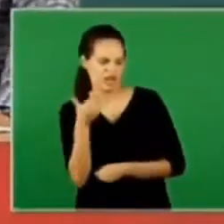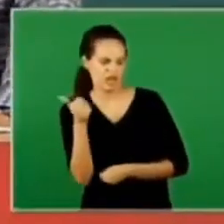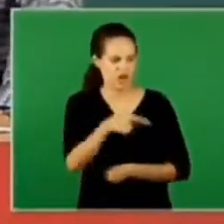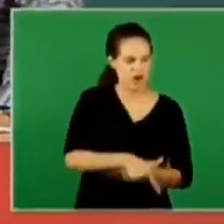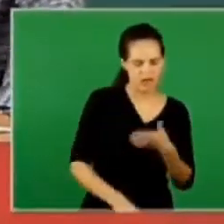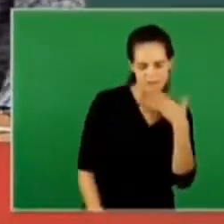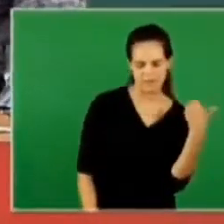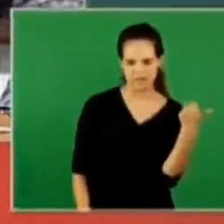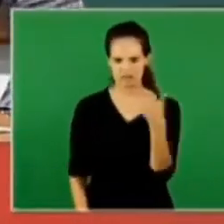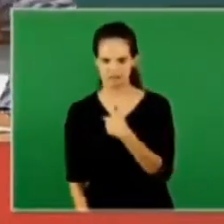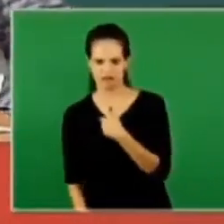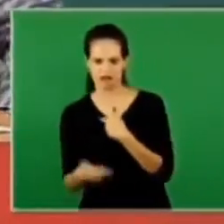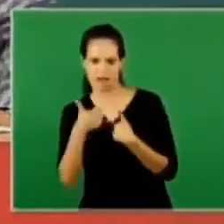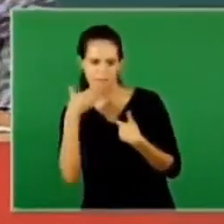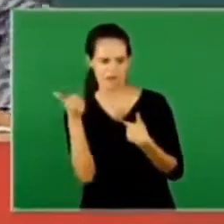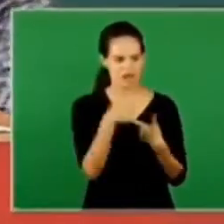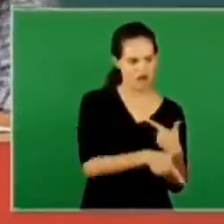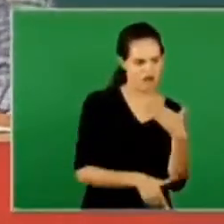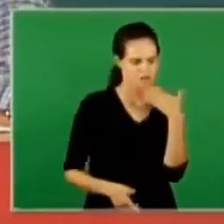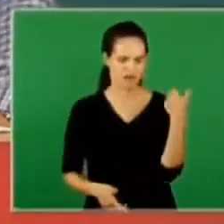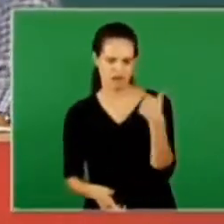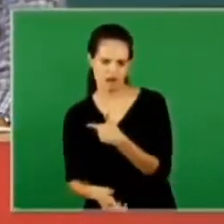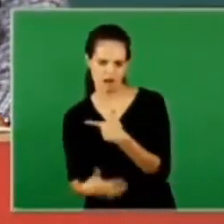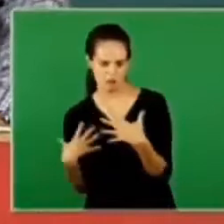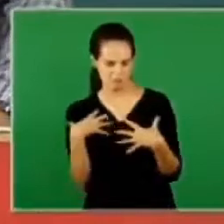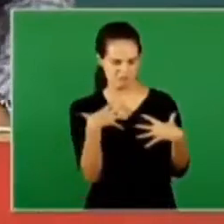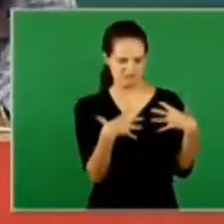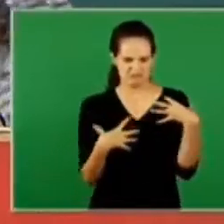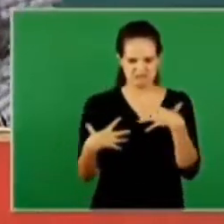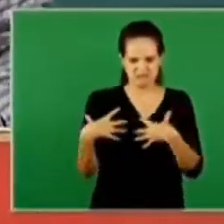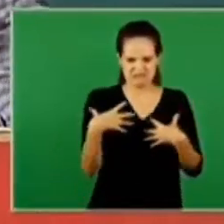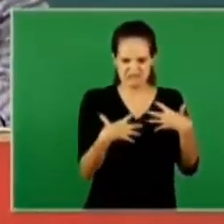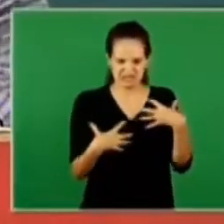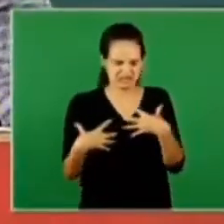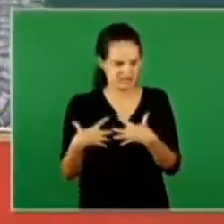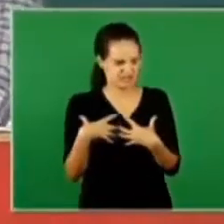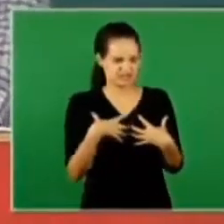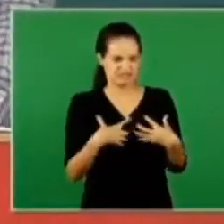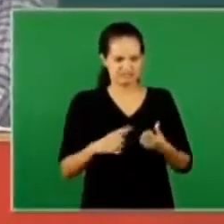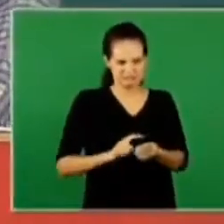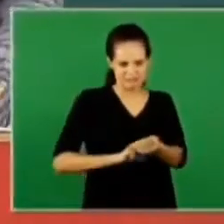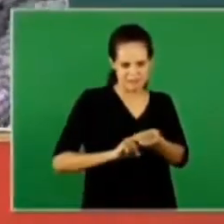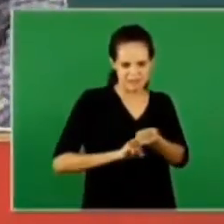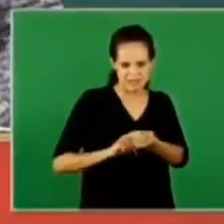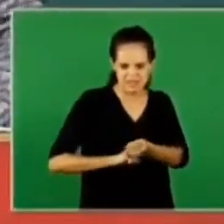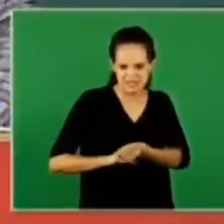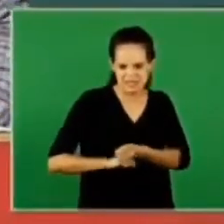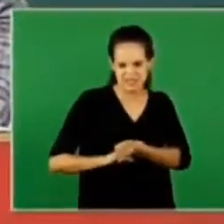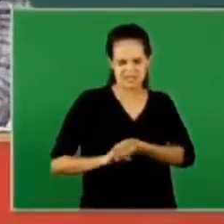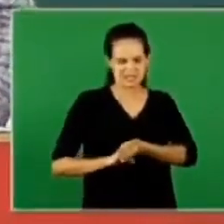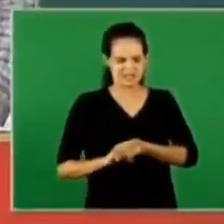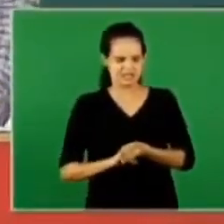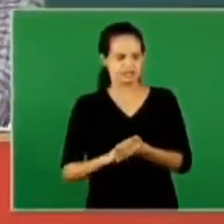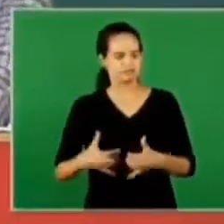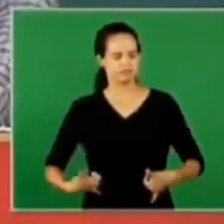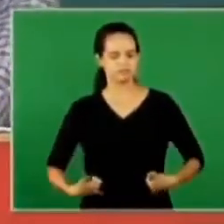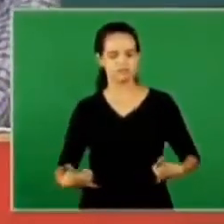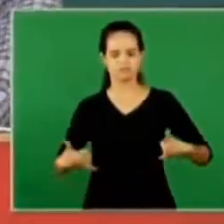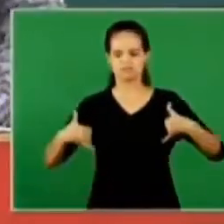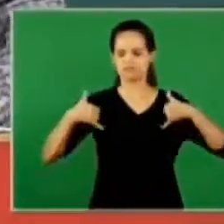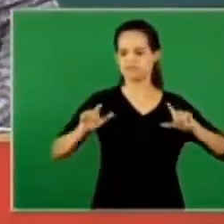fellowship in this fellowship with the holy spirit there is no room for resentment for bitterness